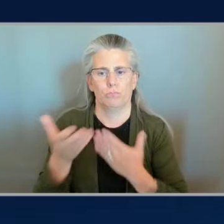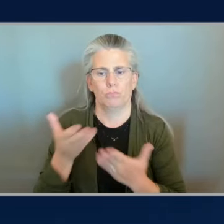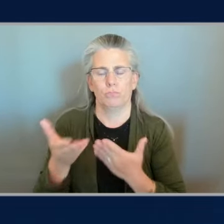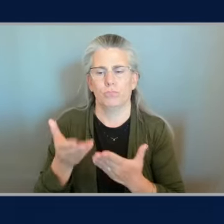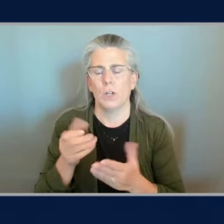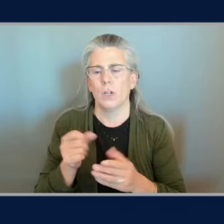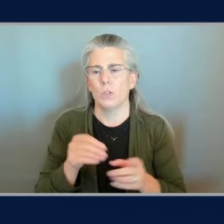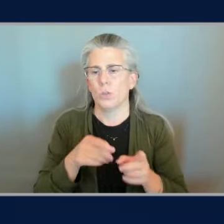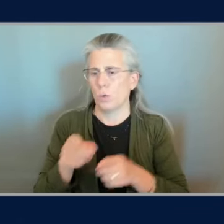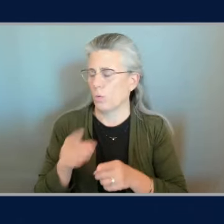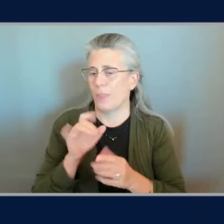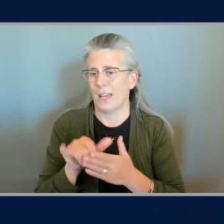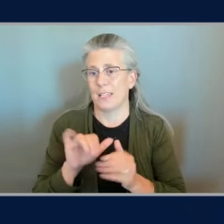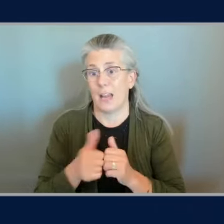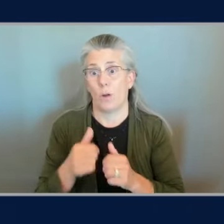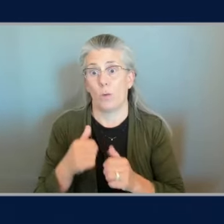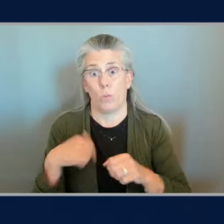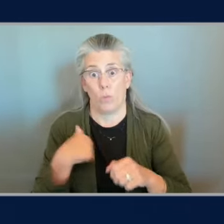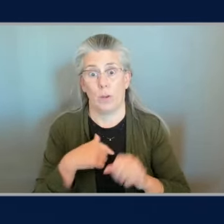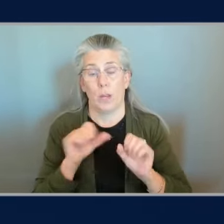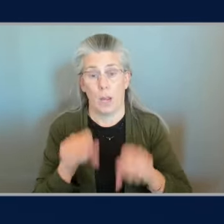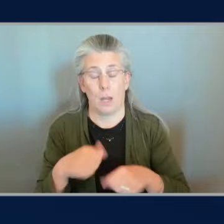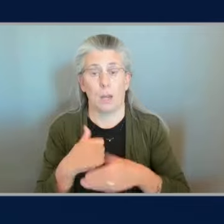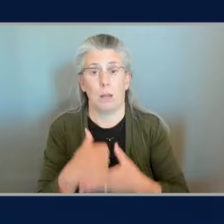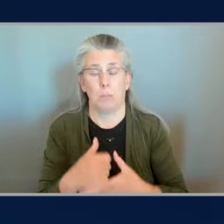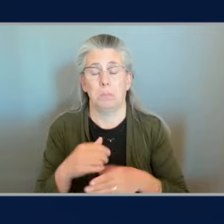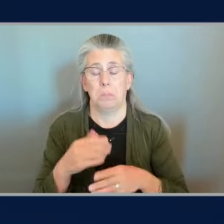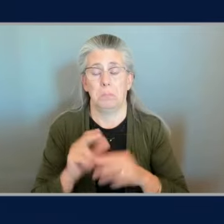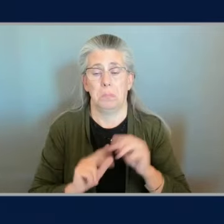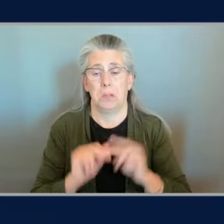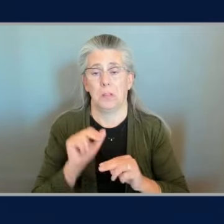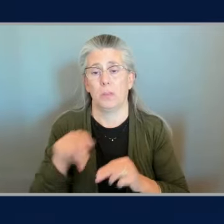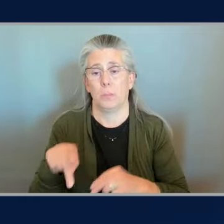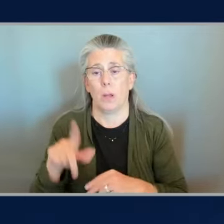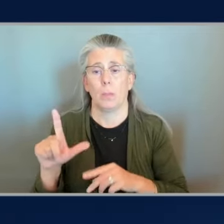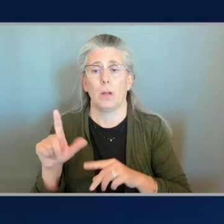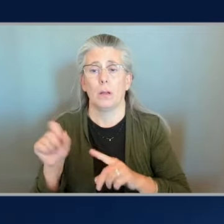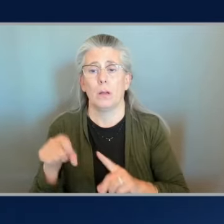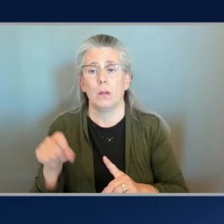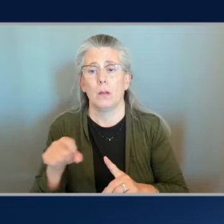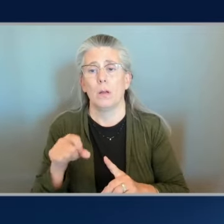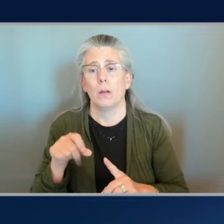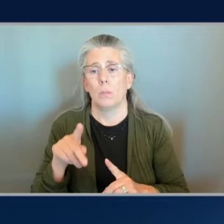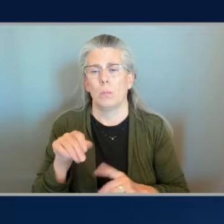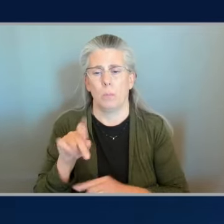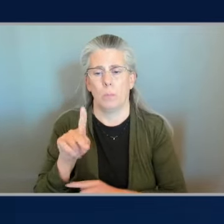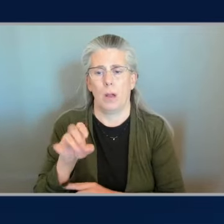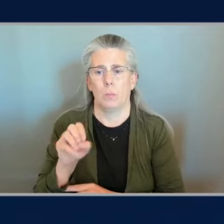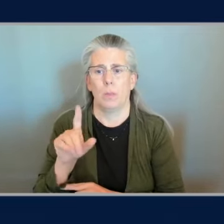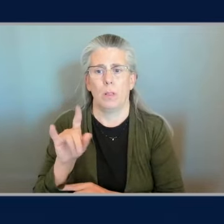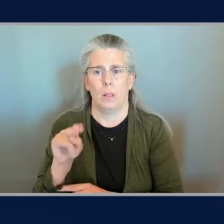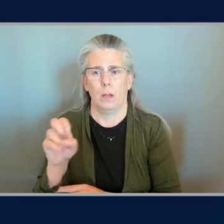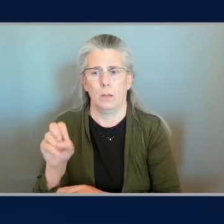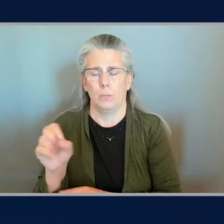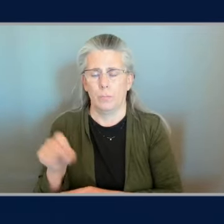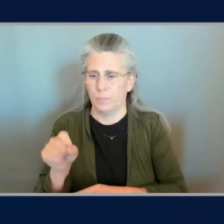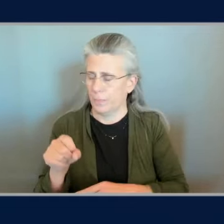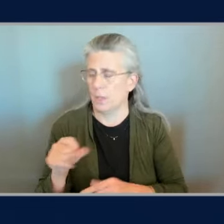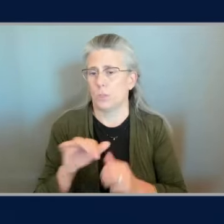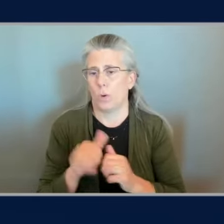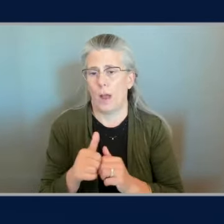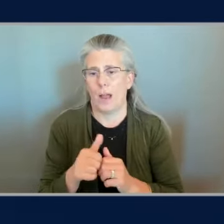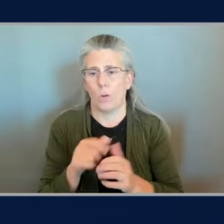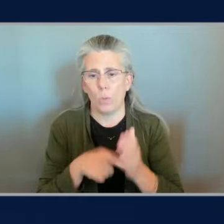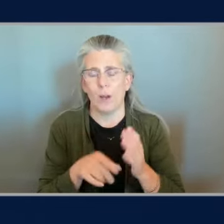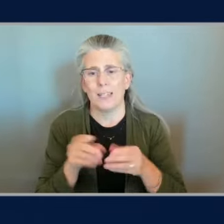build this pipeline we're still establishing a lot of what is the efficiency actually because we're you know that lift is still really high